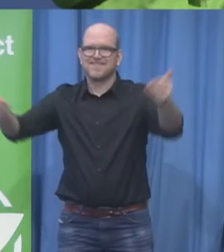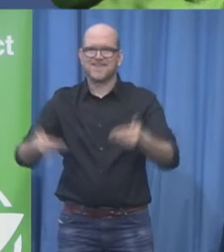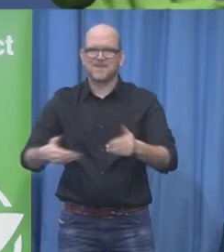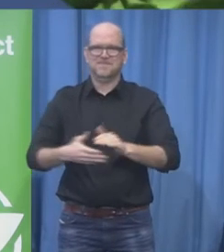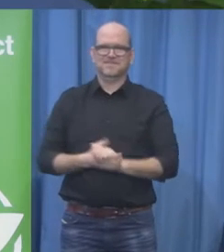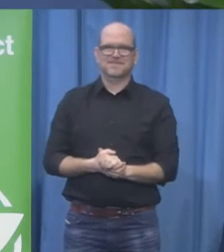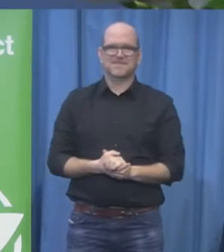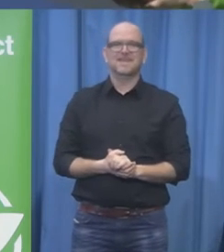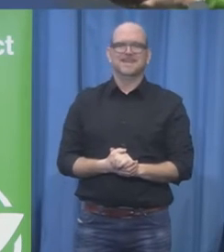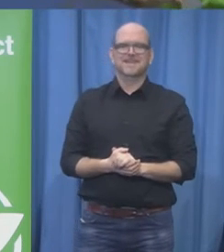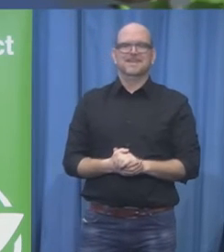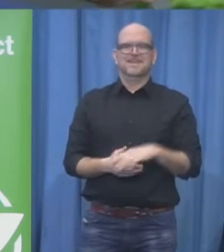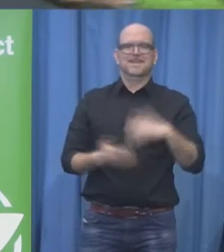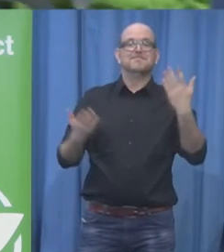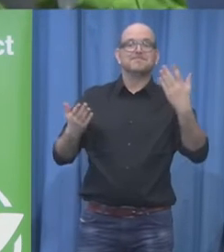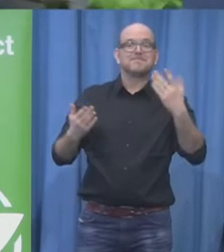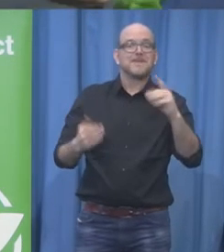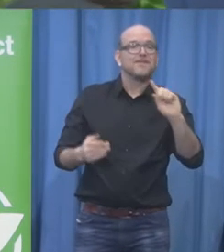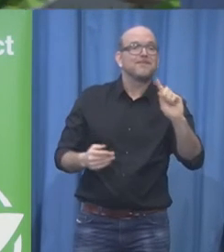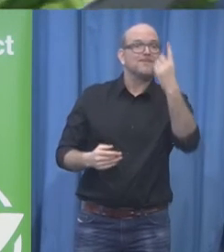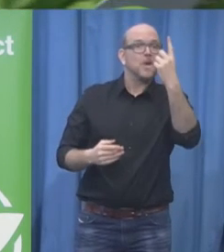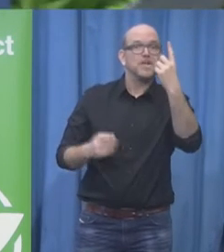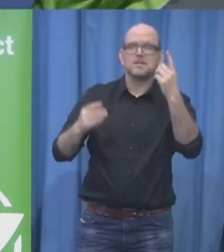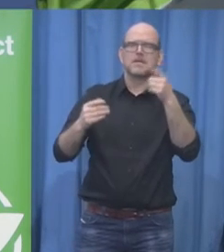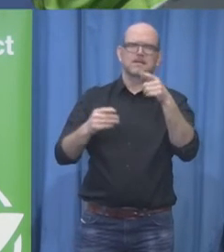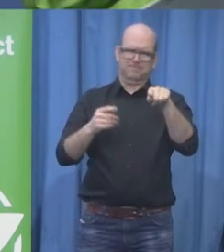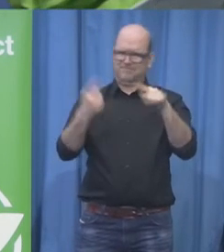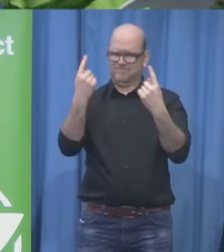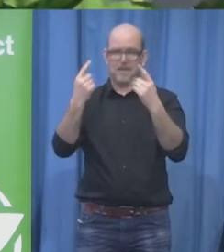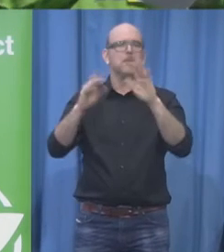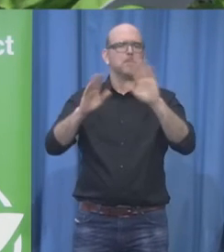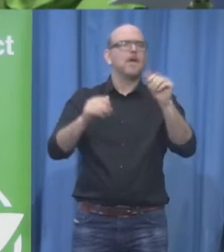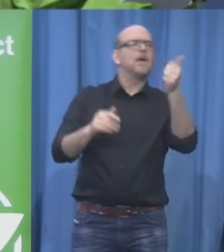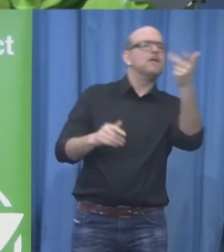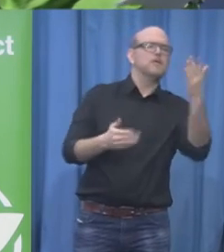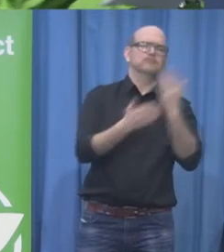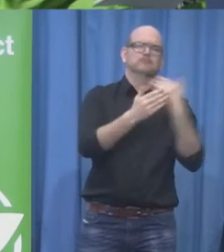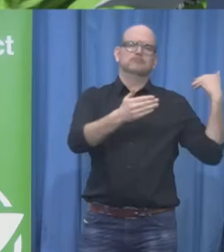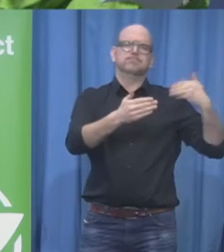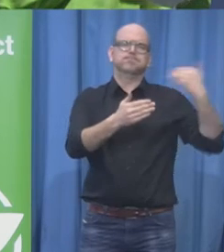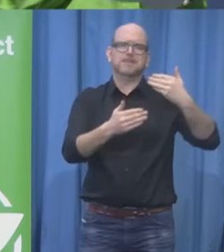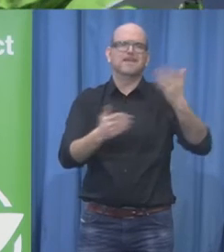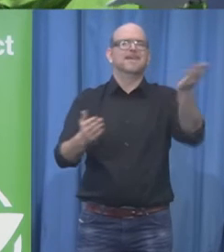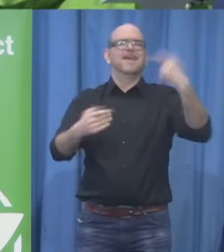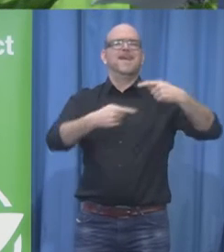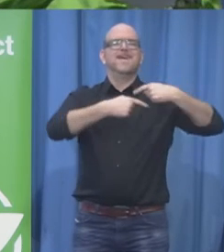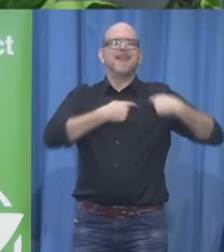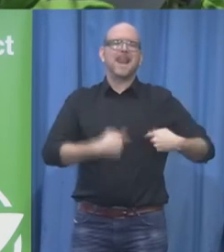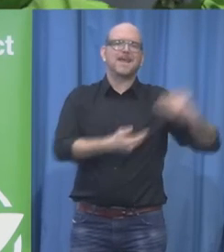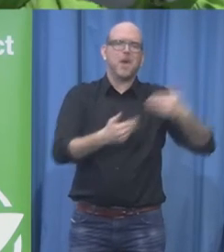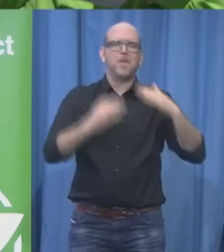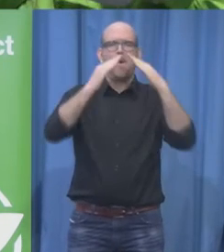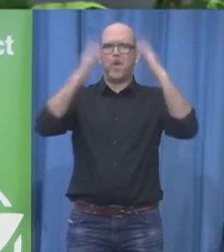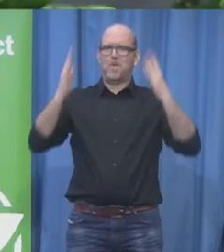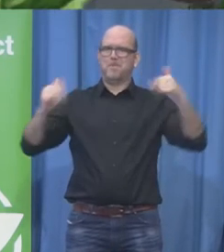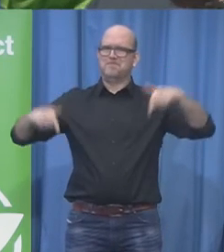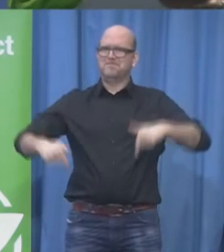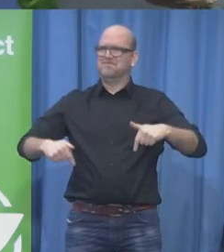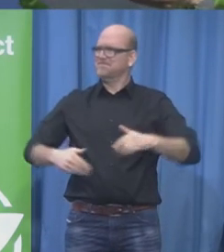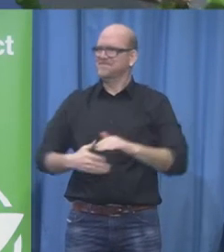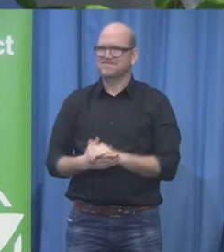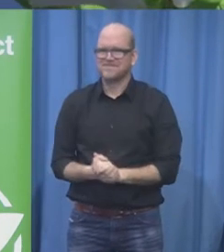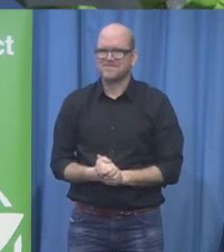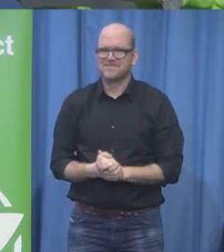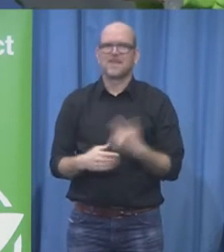to the great conversation for the next three days this is without doubt one of my most favorite things that I do every year